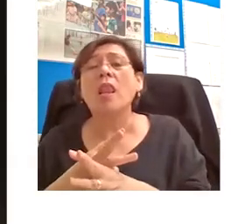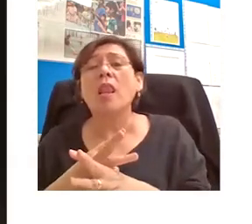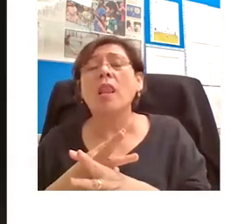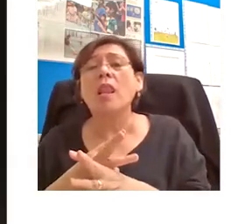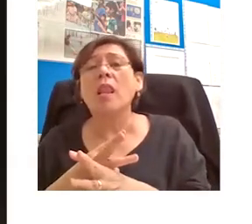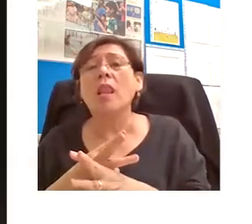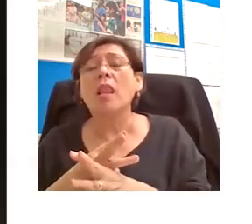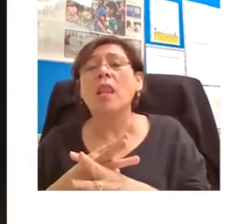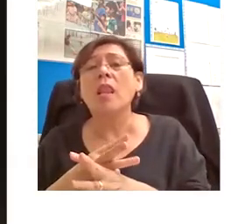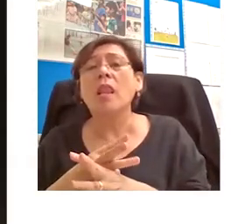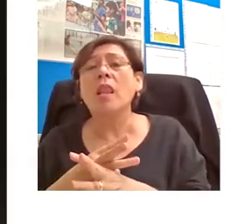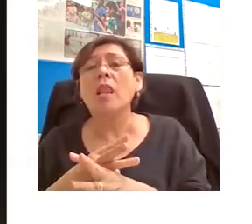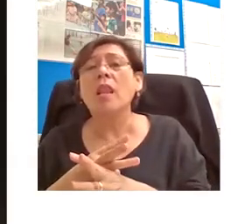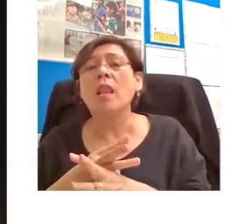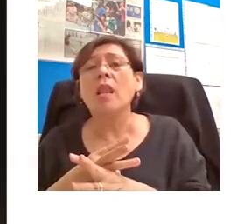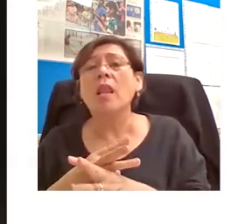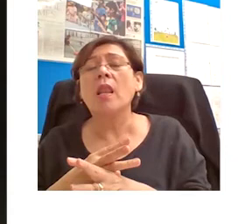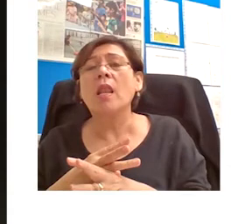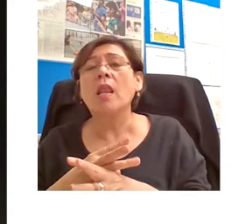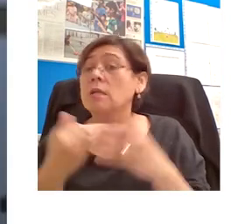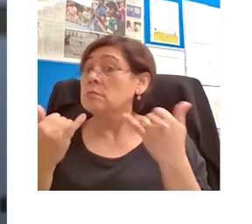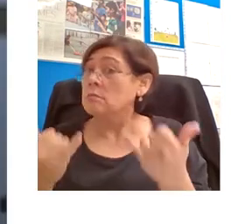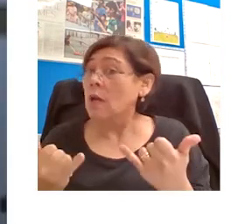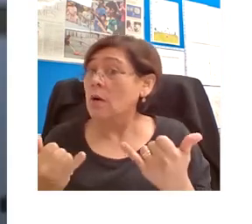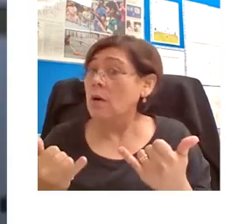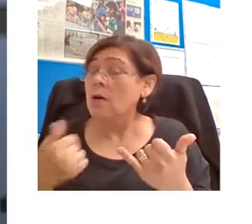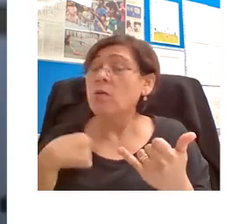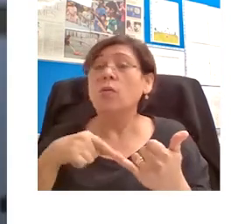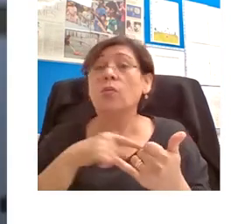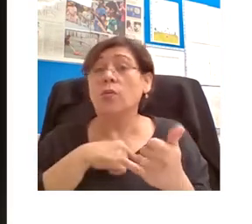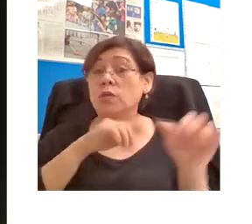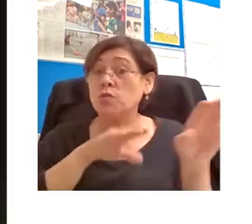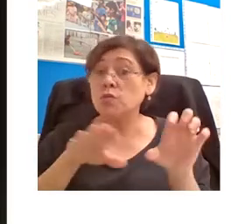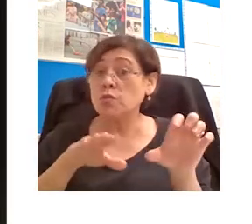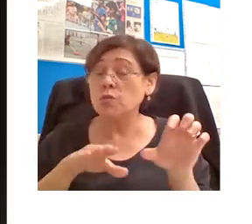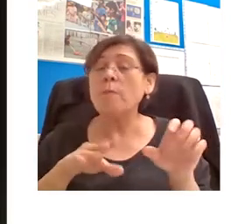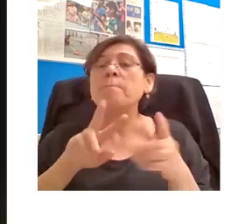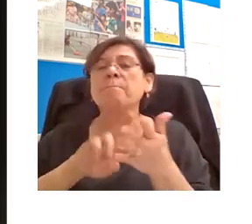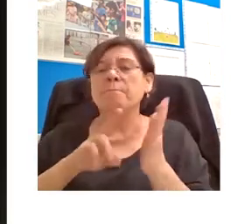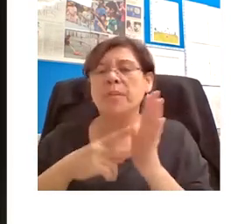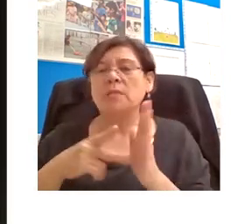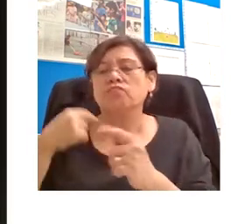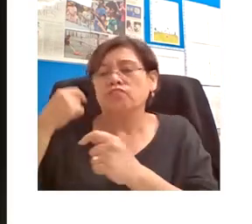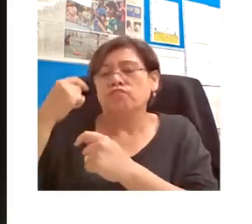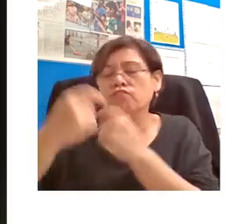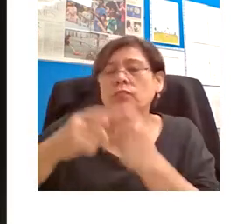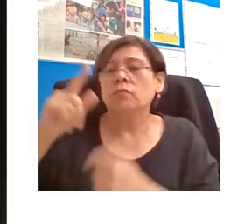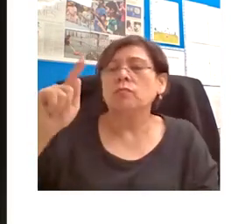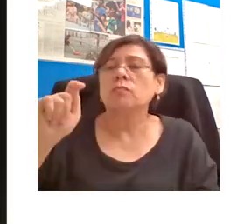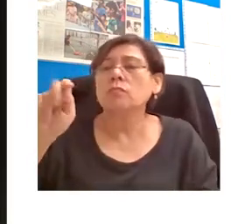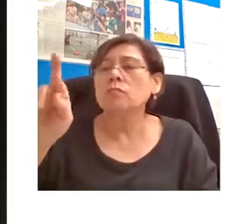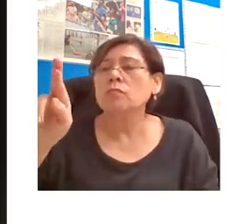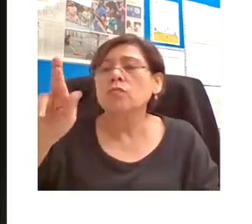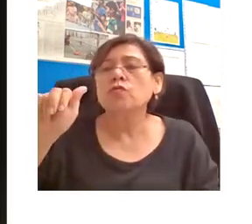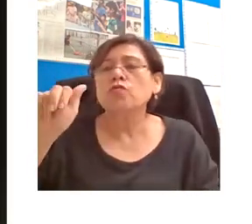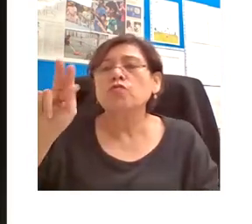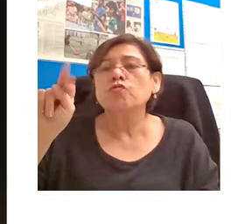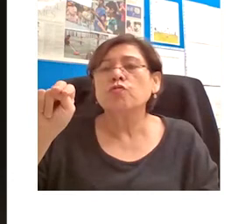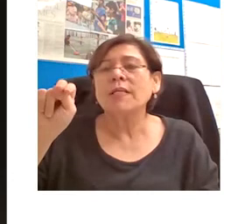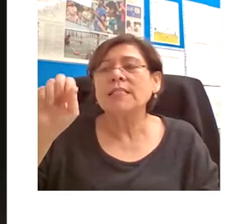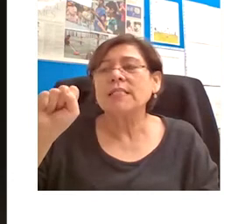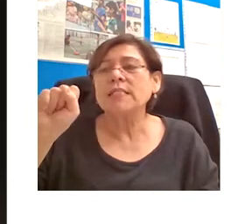Whatever we are doing now, in other words, it's transitional. Now, let me conclude with a few